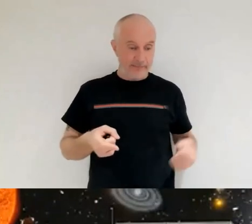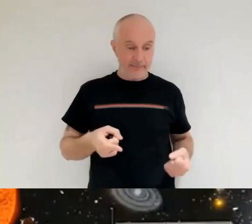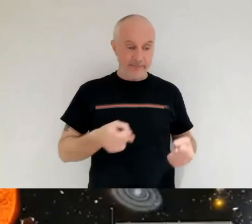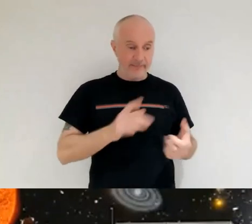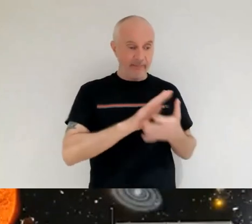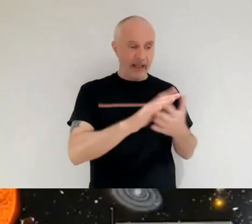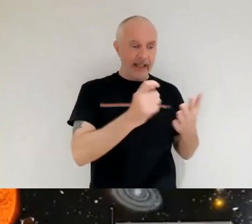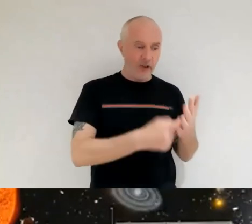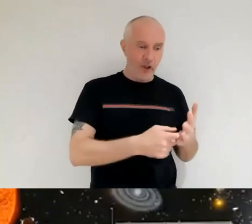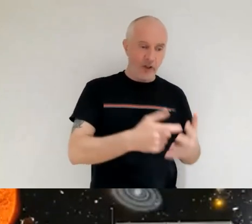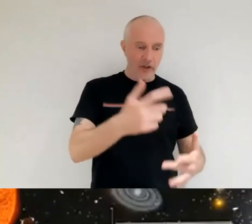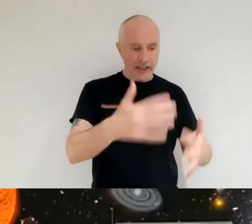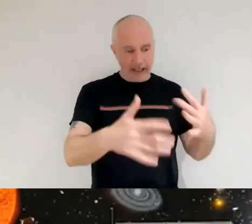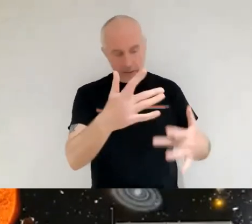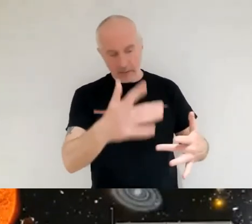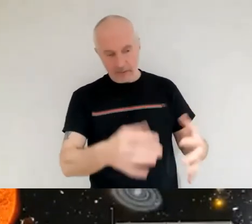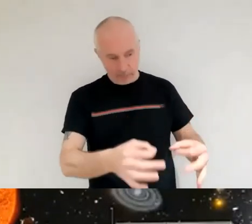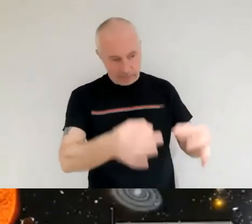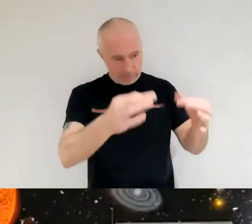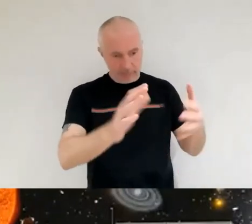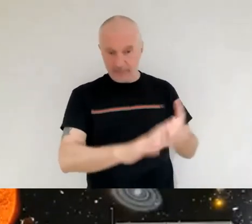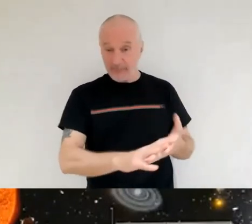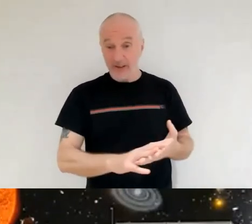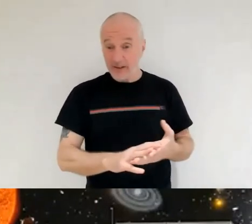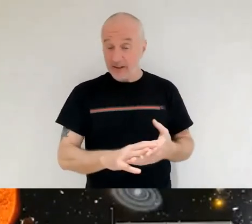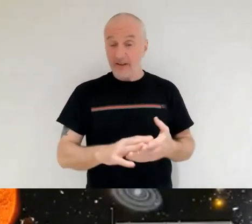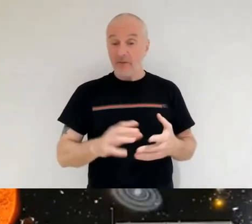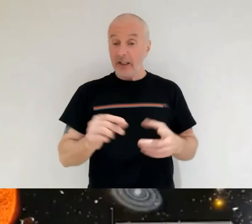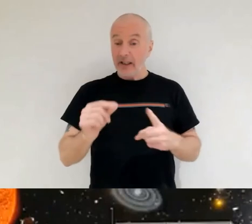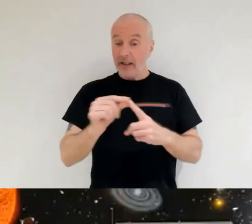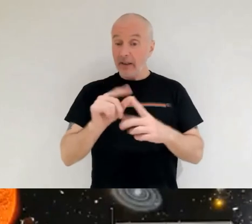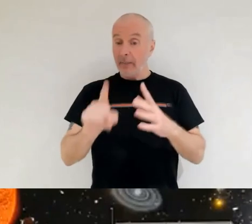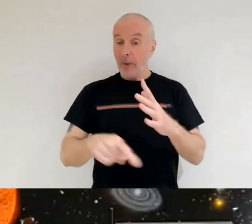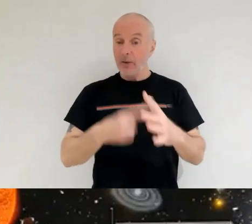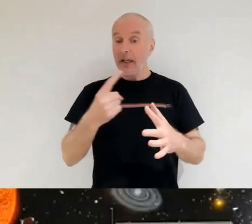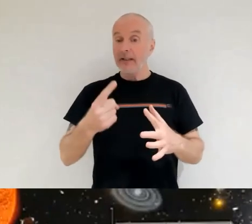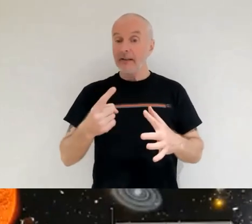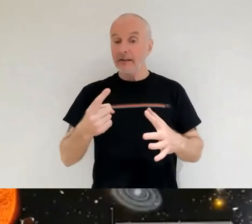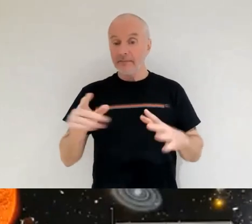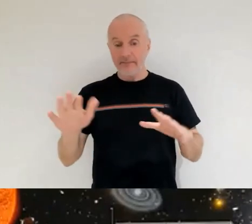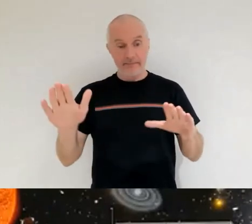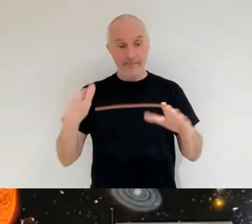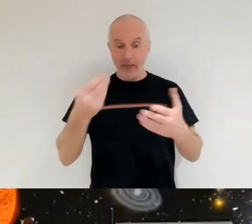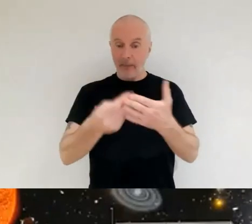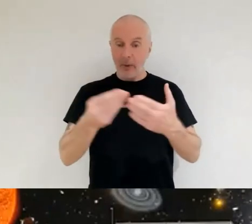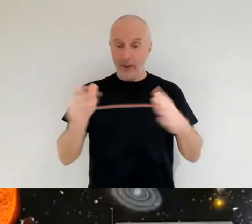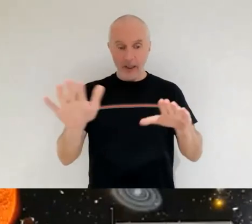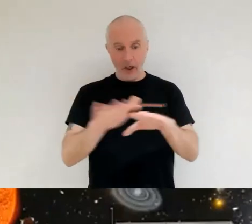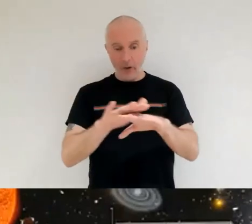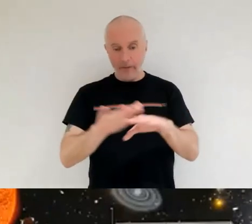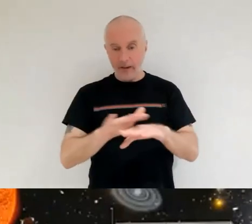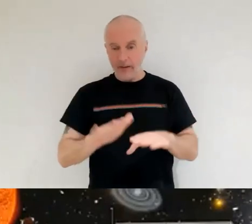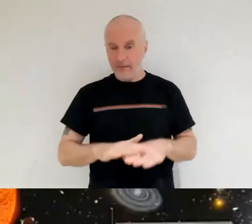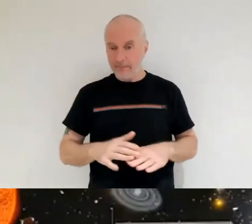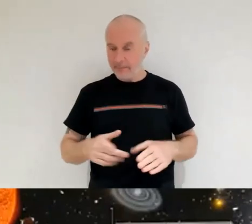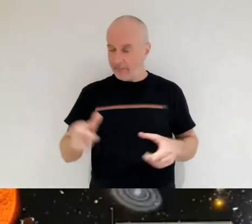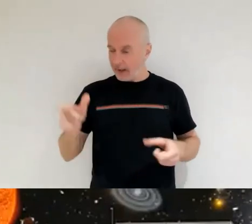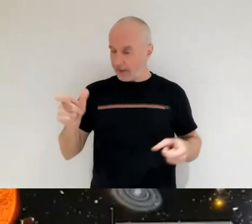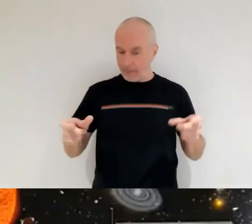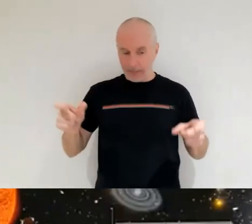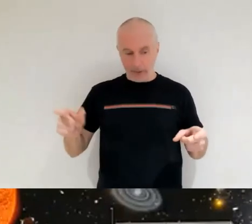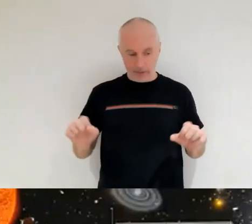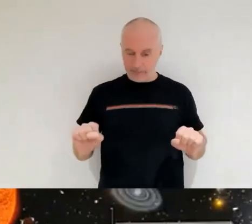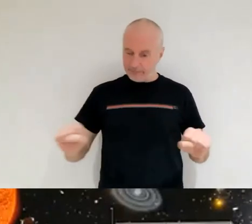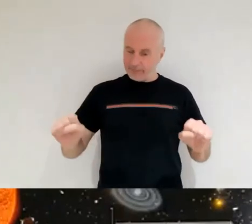departments and you know all of these missions the costs that go towards it are paying for the services that build the object